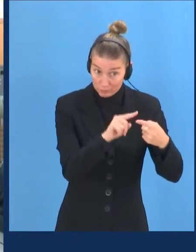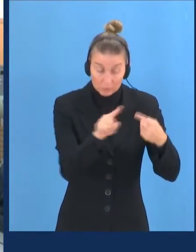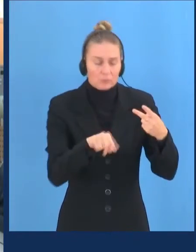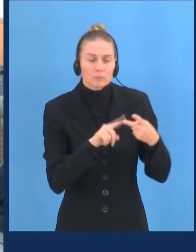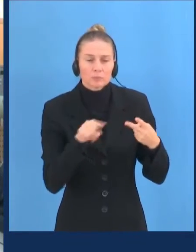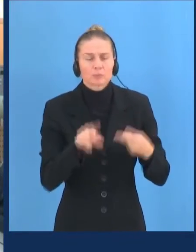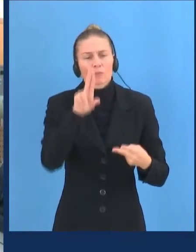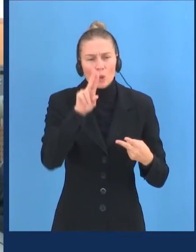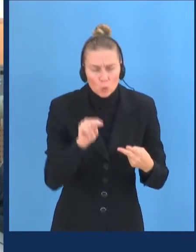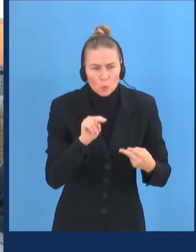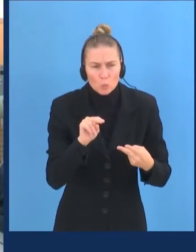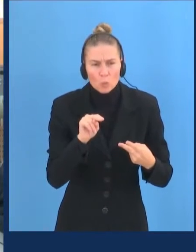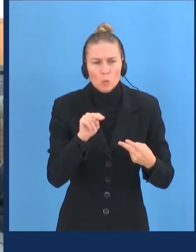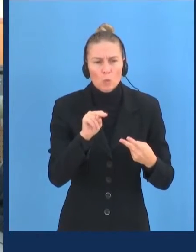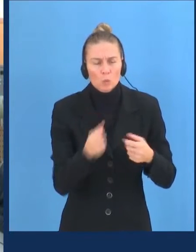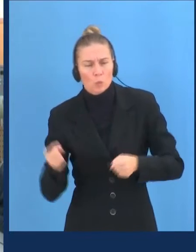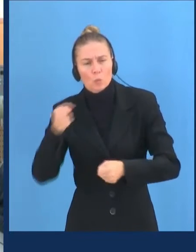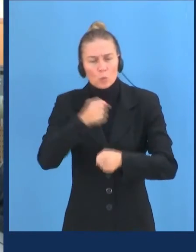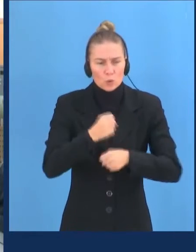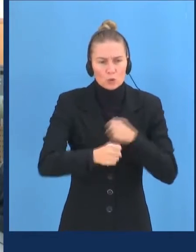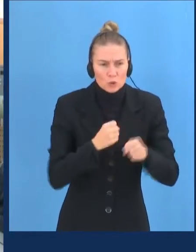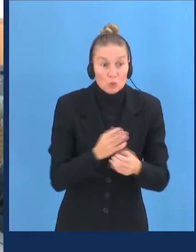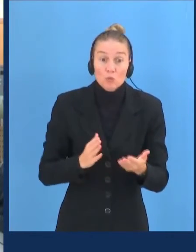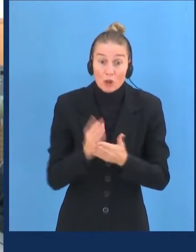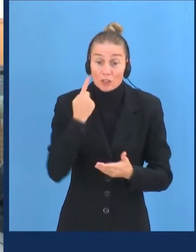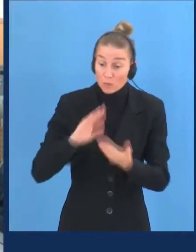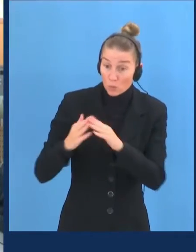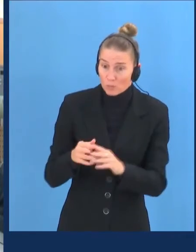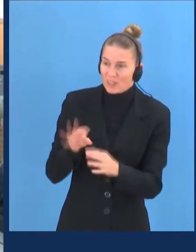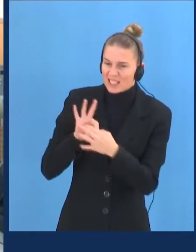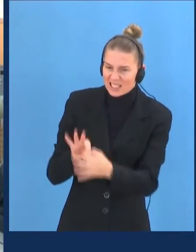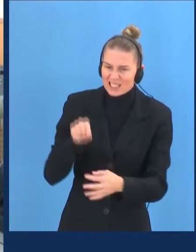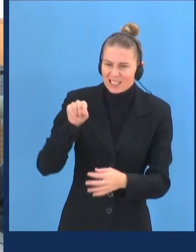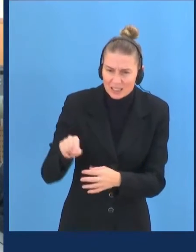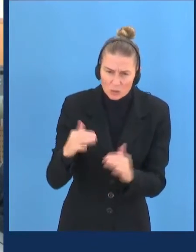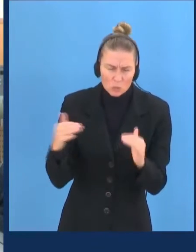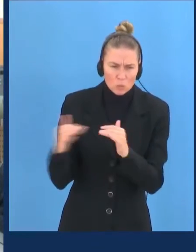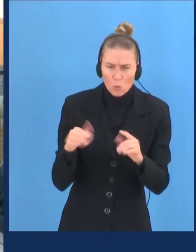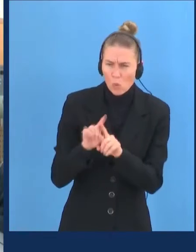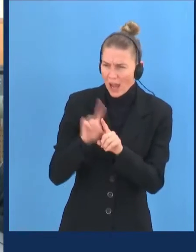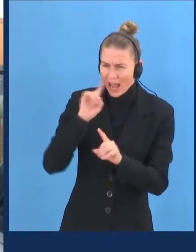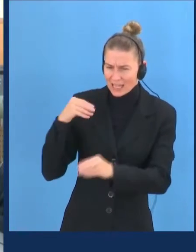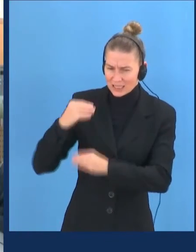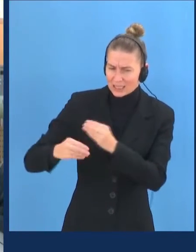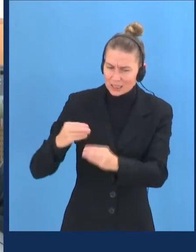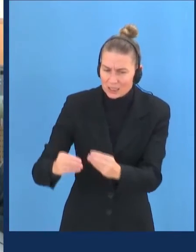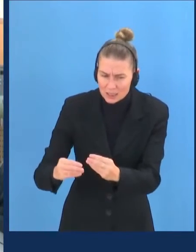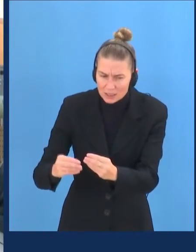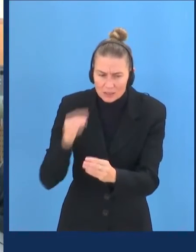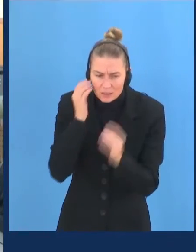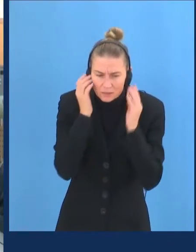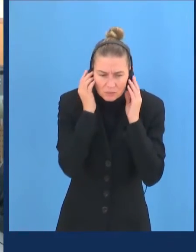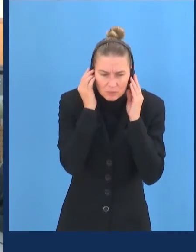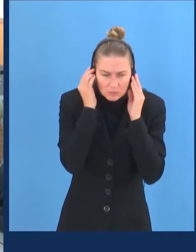international year on the rights of communities discriminated on work and descent, to allow focused and sustained attention